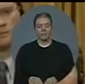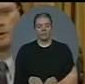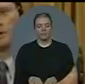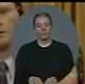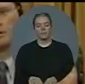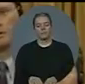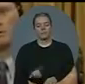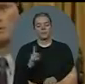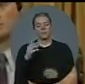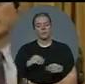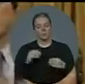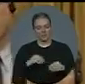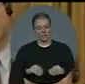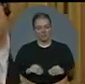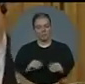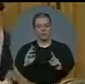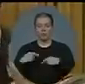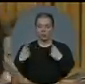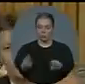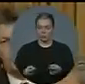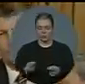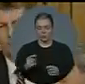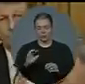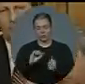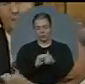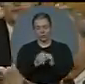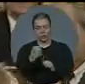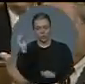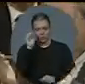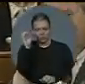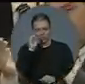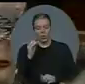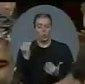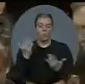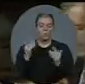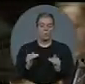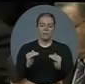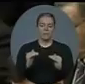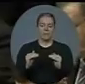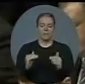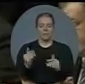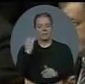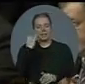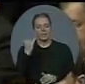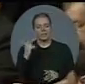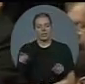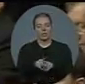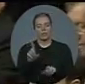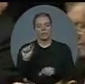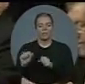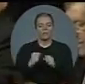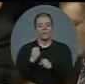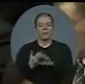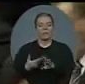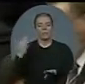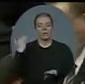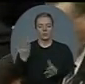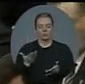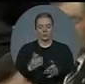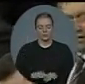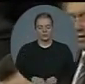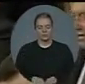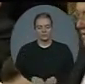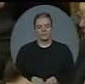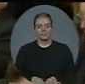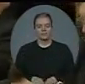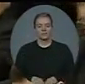changed in 20 years. The Honourable Government House Leader, Order. Mr.